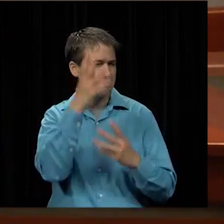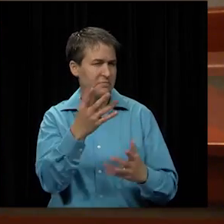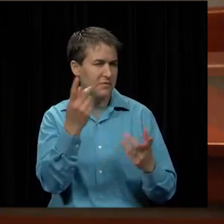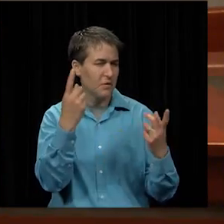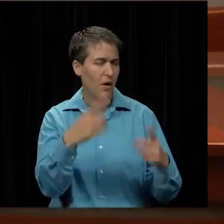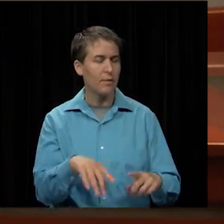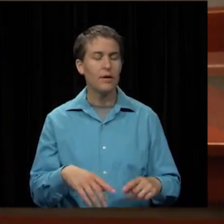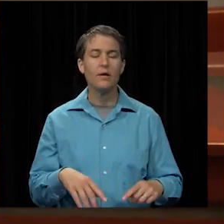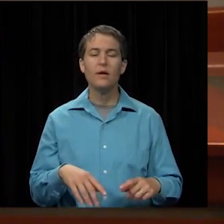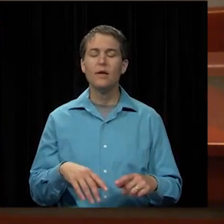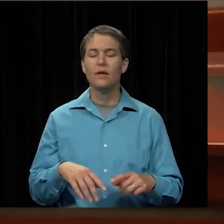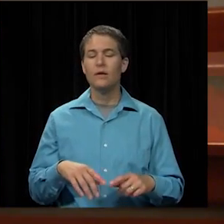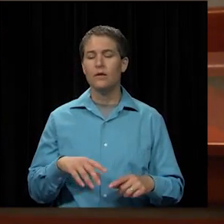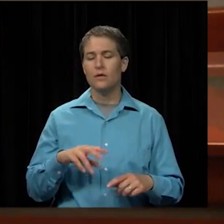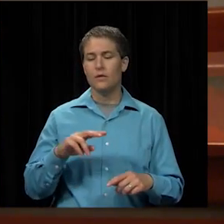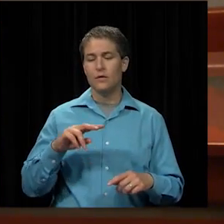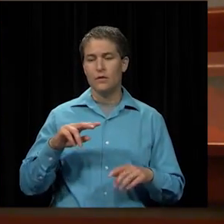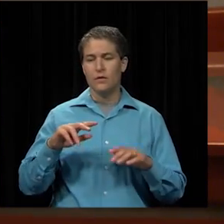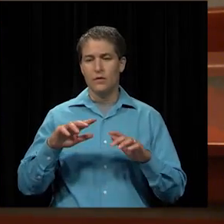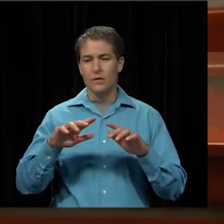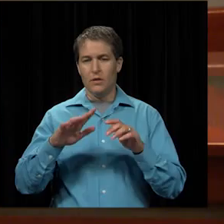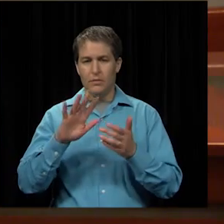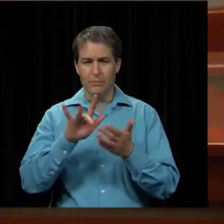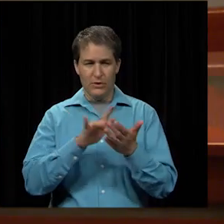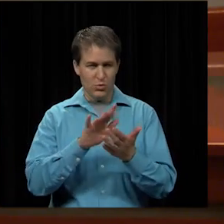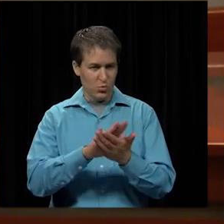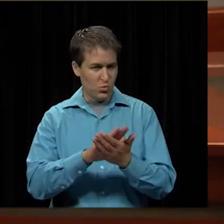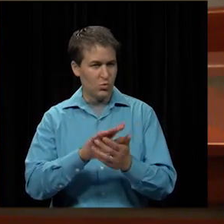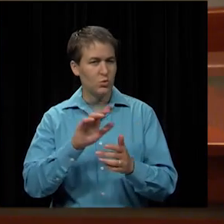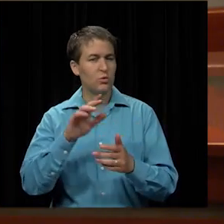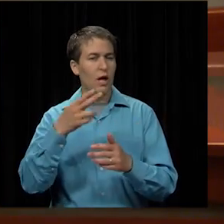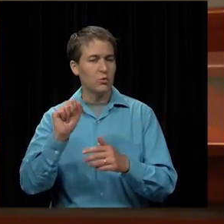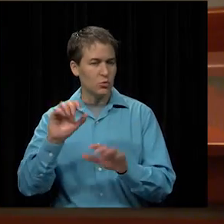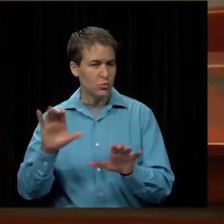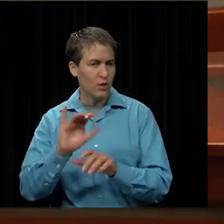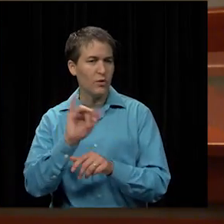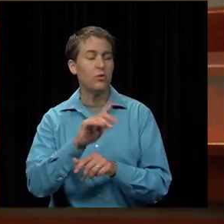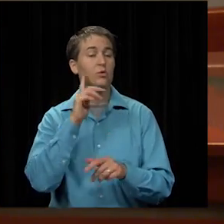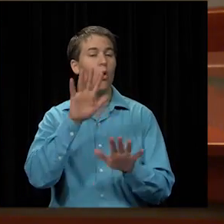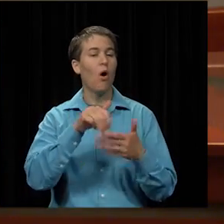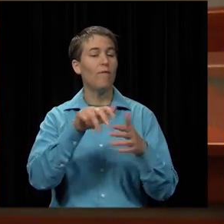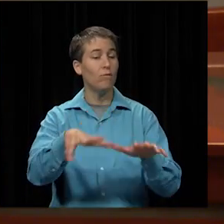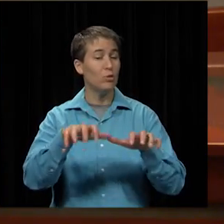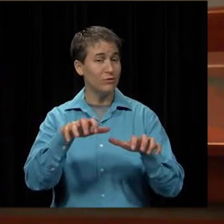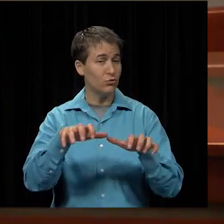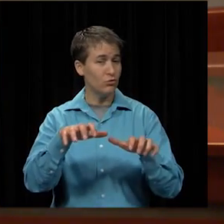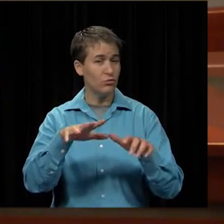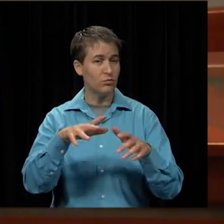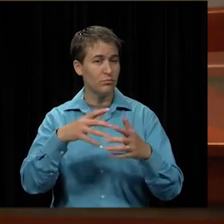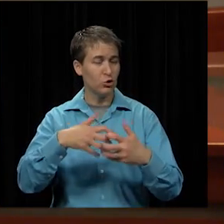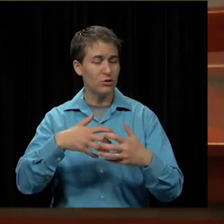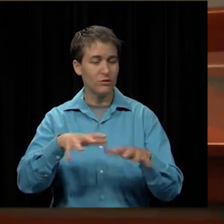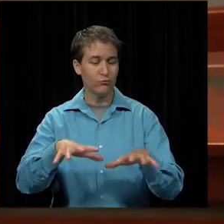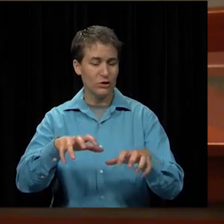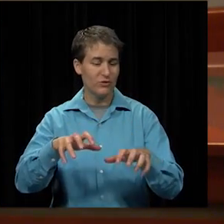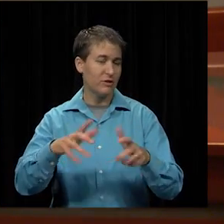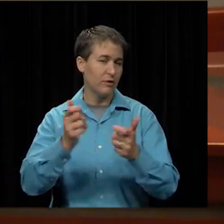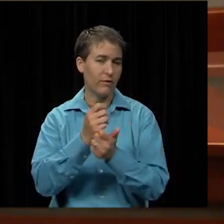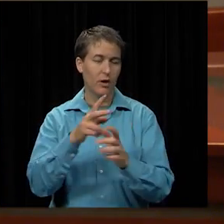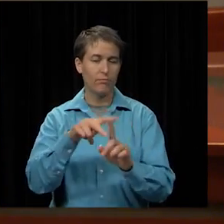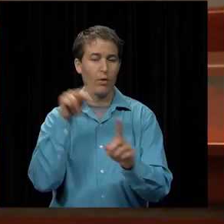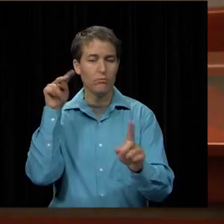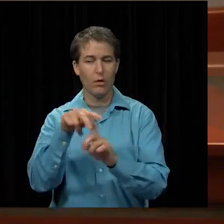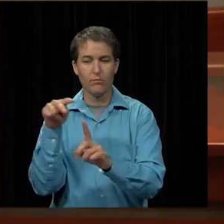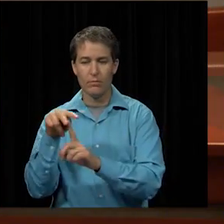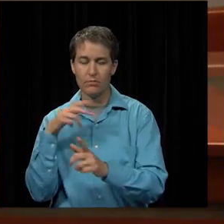happens. The secondary schools are working on as well so that all of our freezers are shut down for the summertime. We even pare back at the